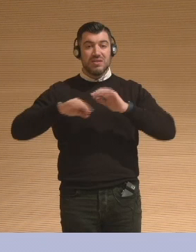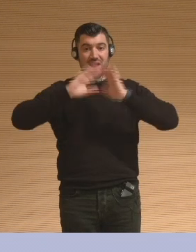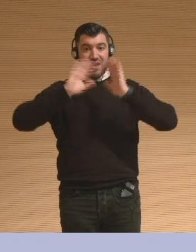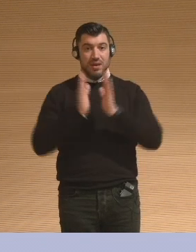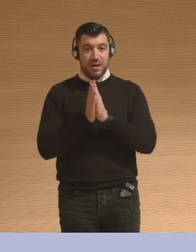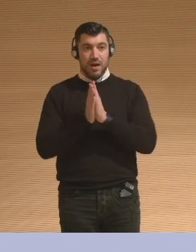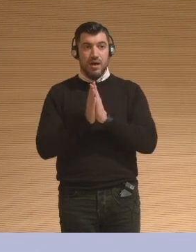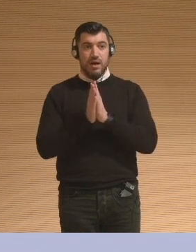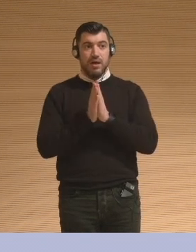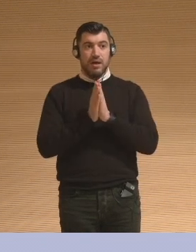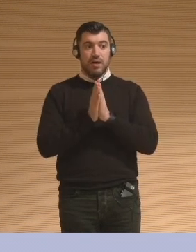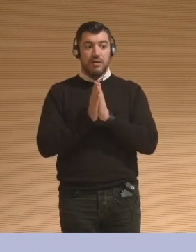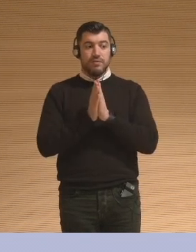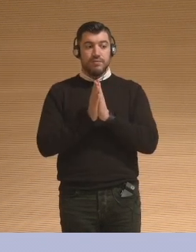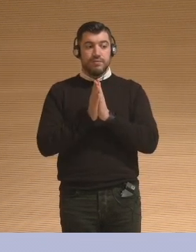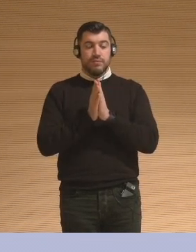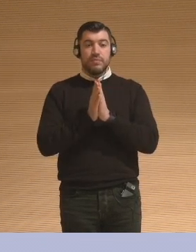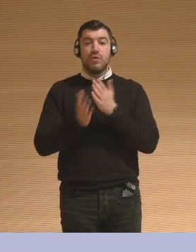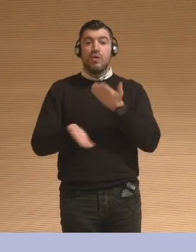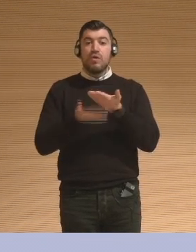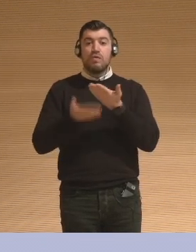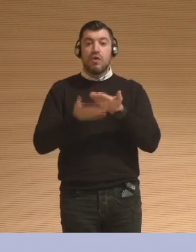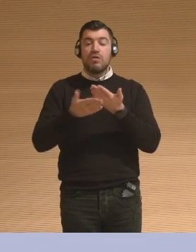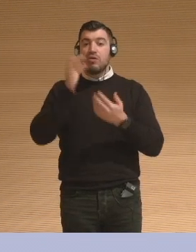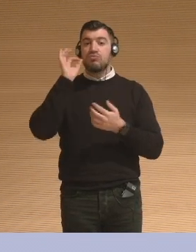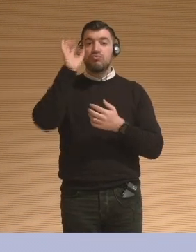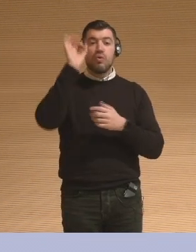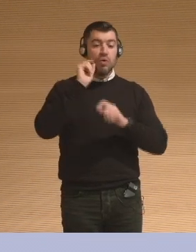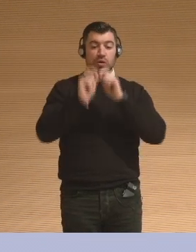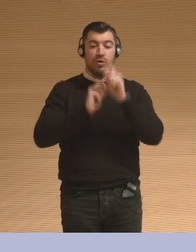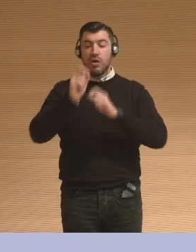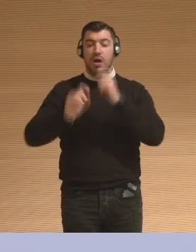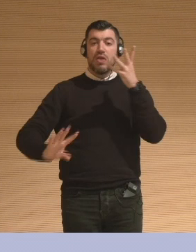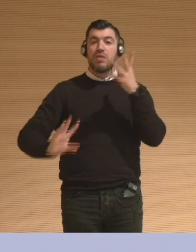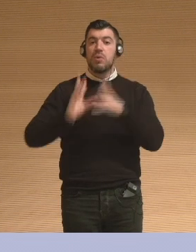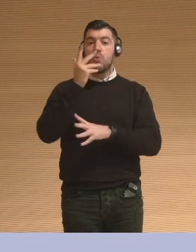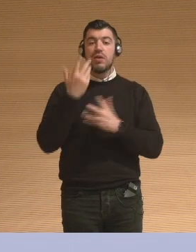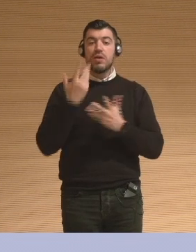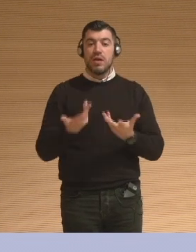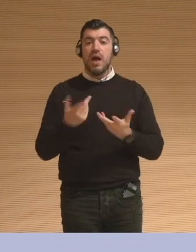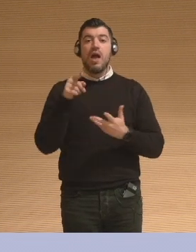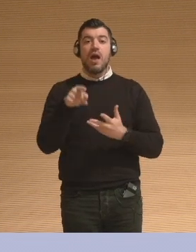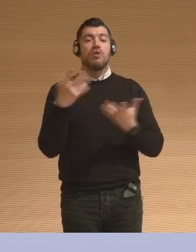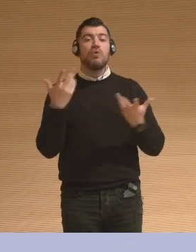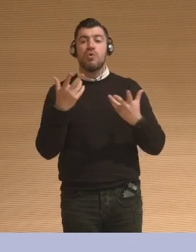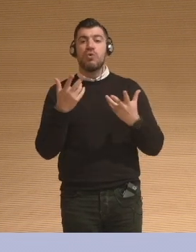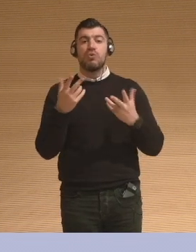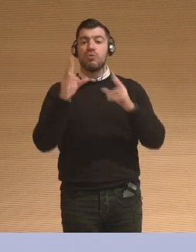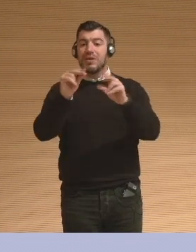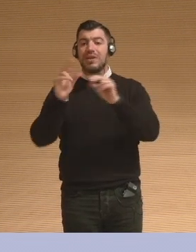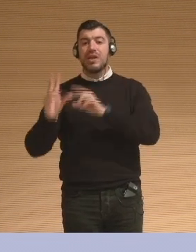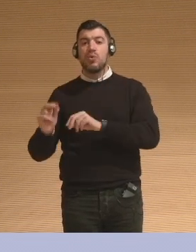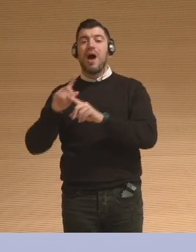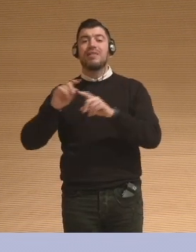making of objects. It was a very rich study. From there, I went back home to New York to my home